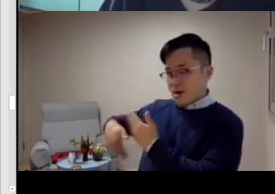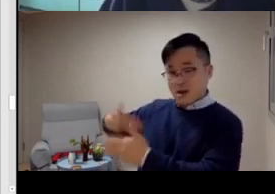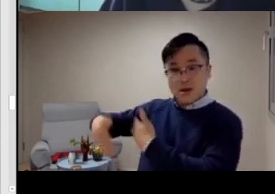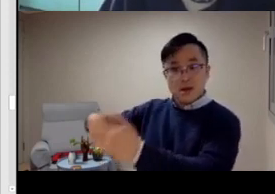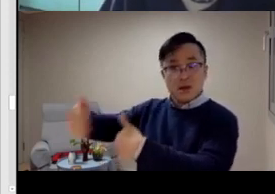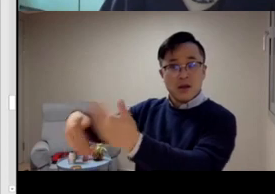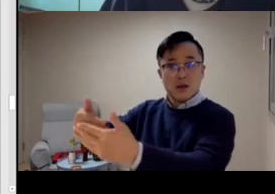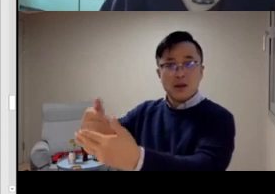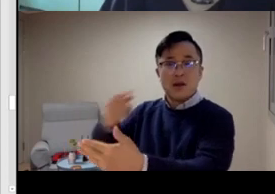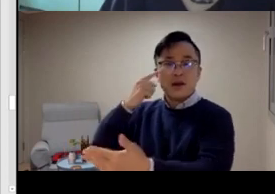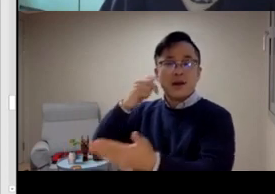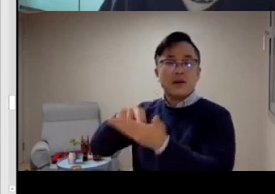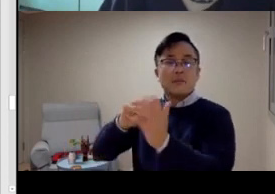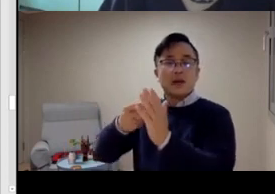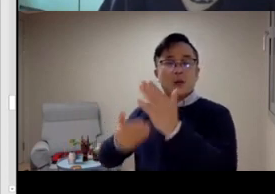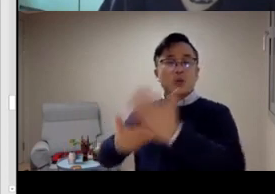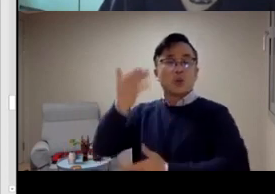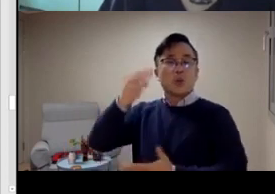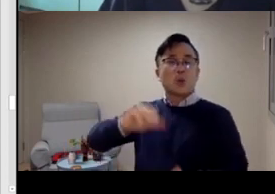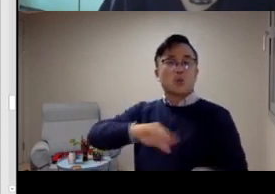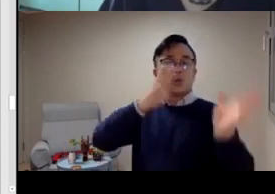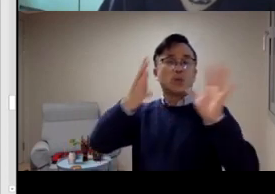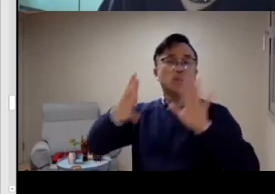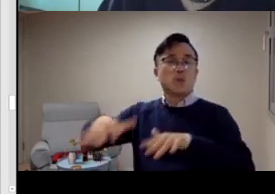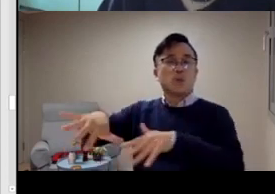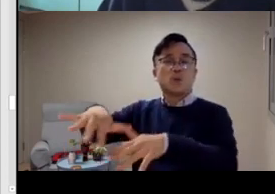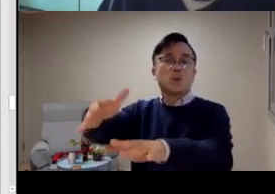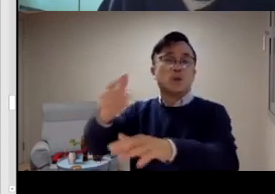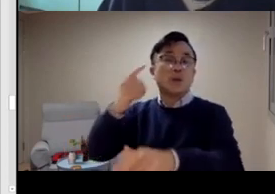Koreans are also, the Korean deaf are getting very, very excited.